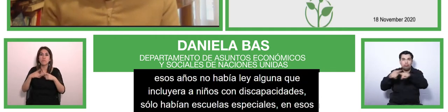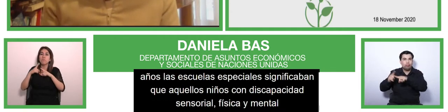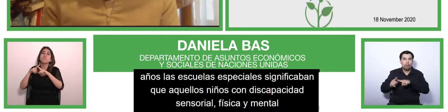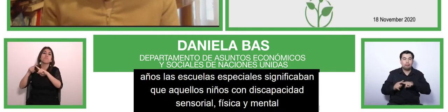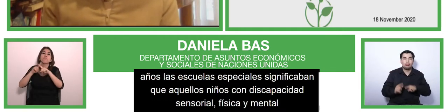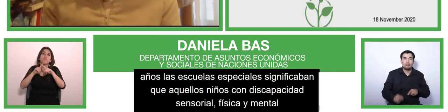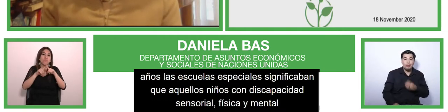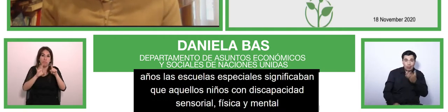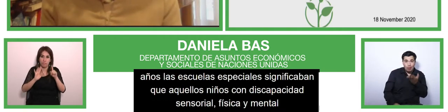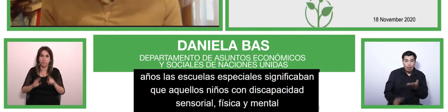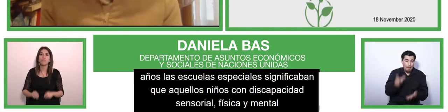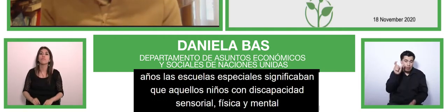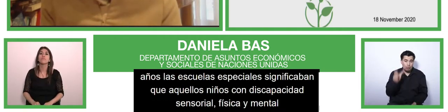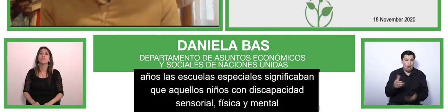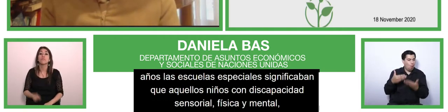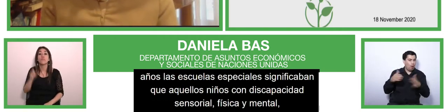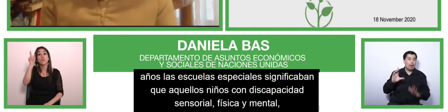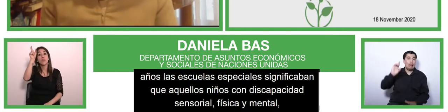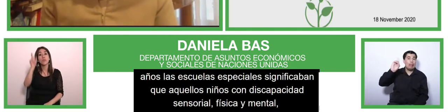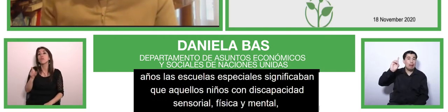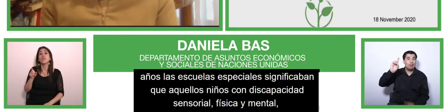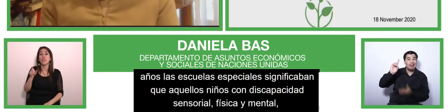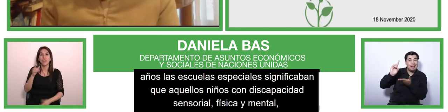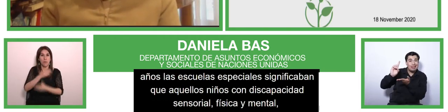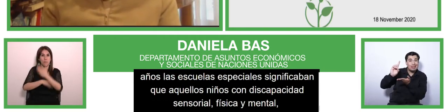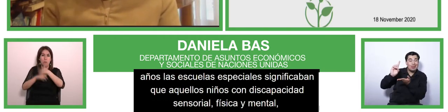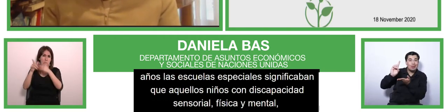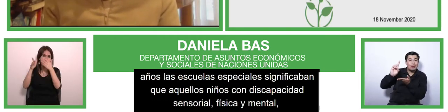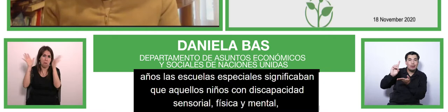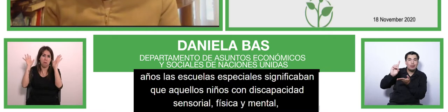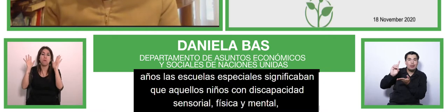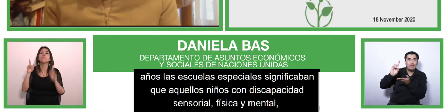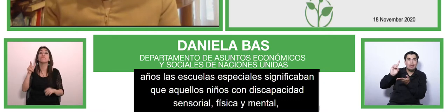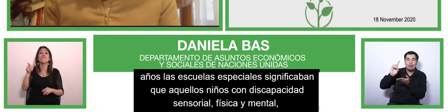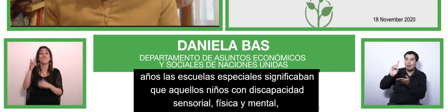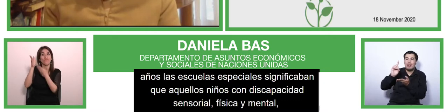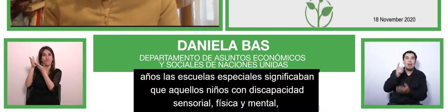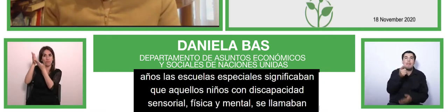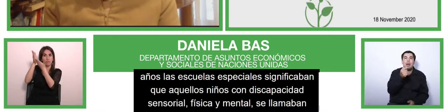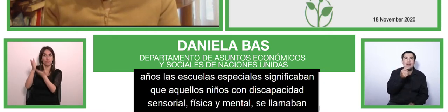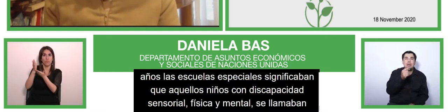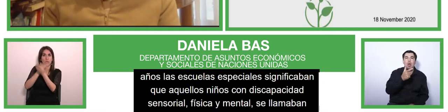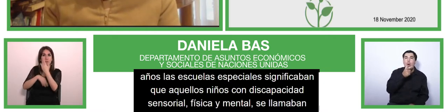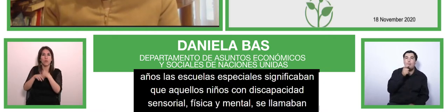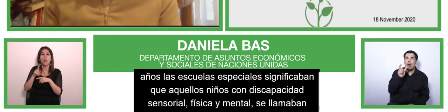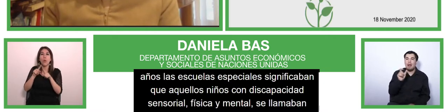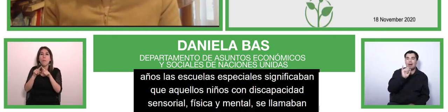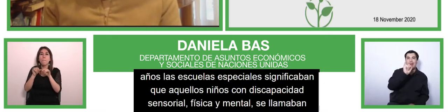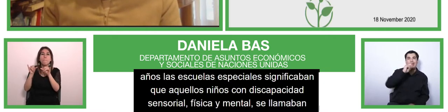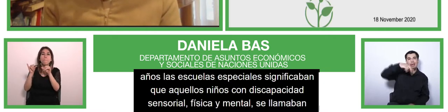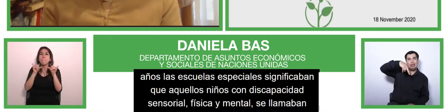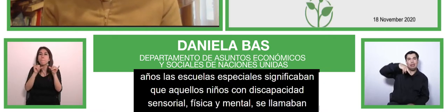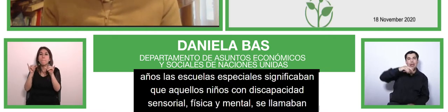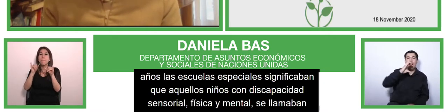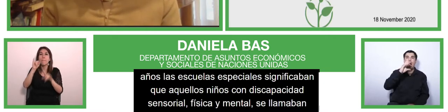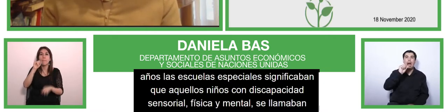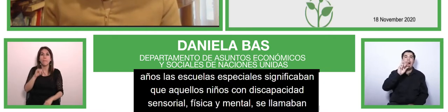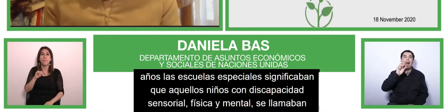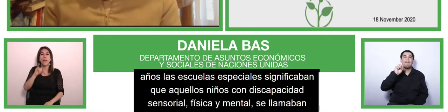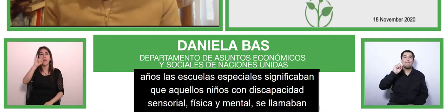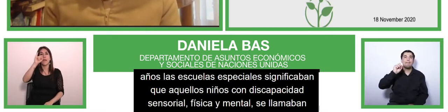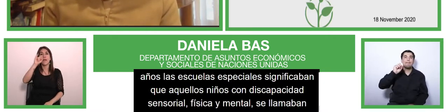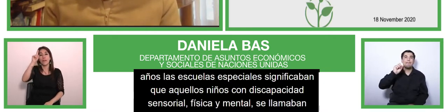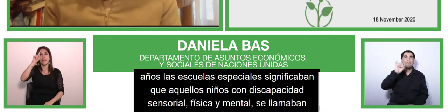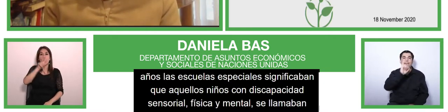we were called handicapped had to go to the special school school was very lucky